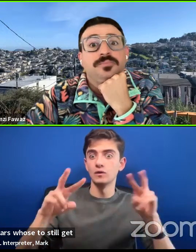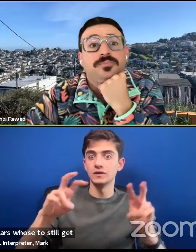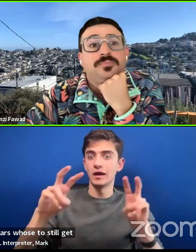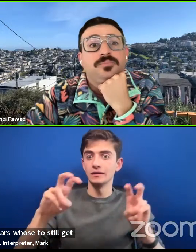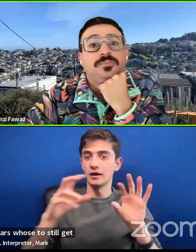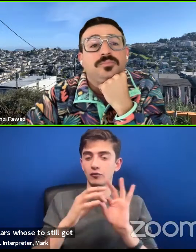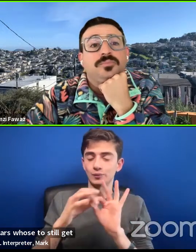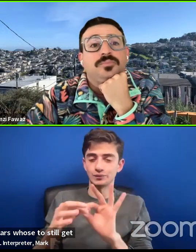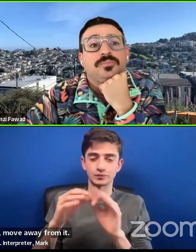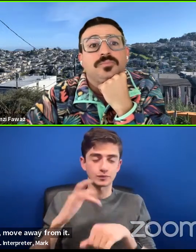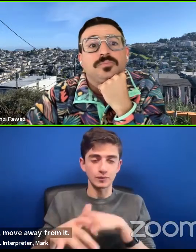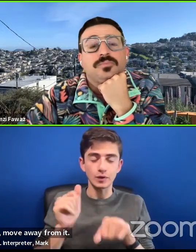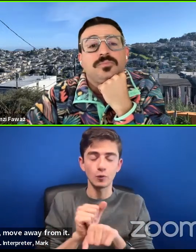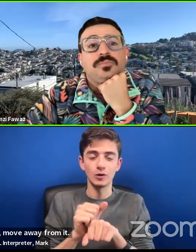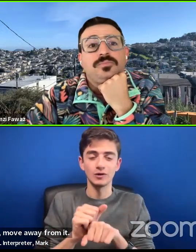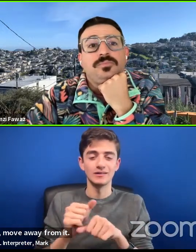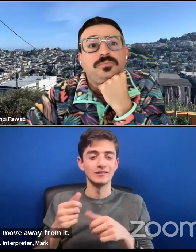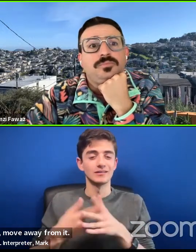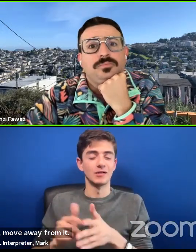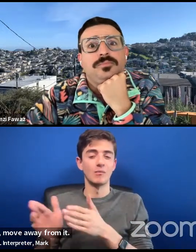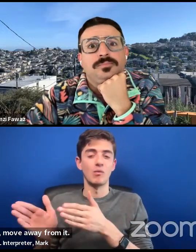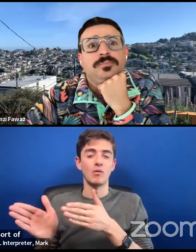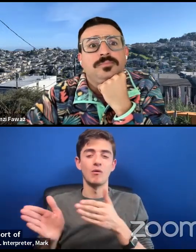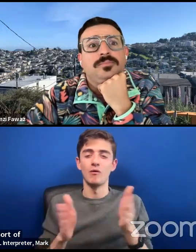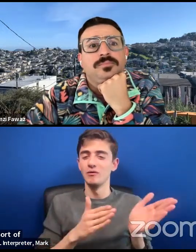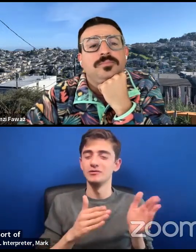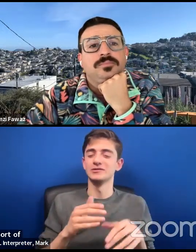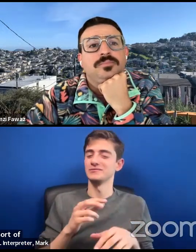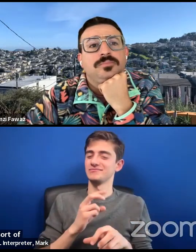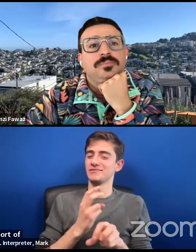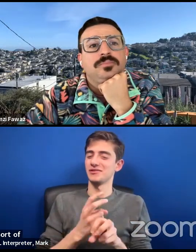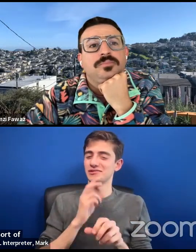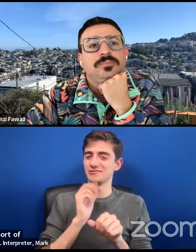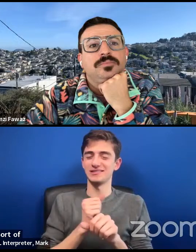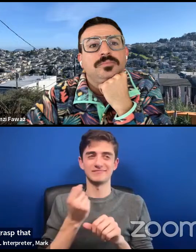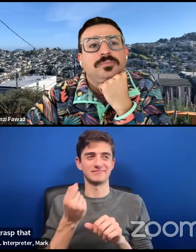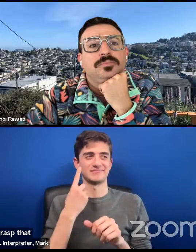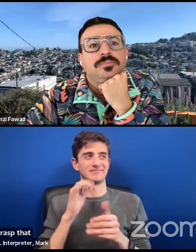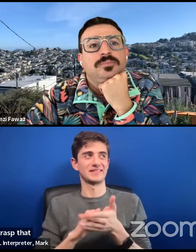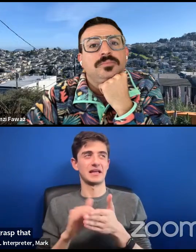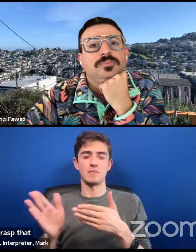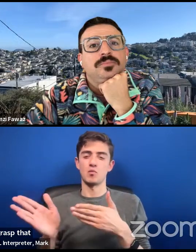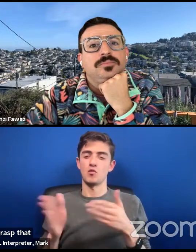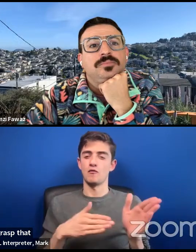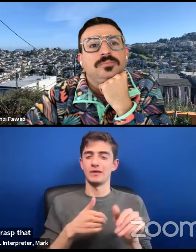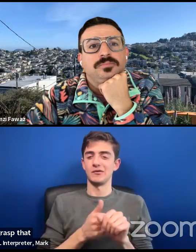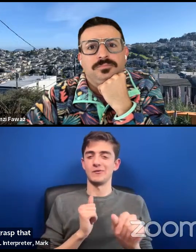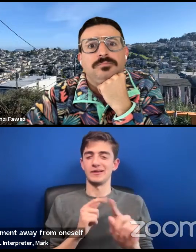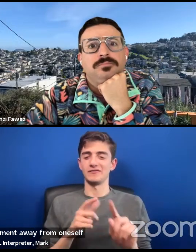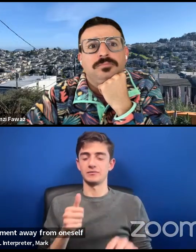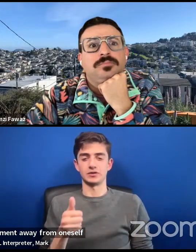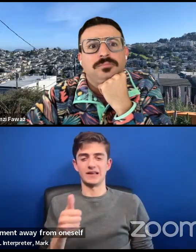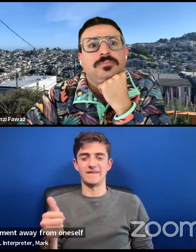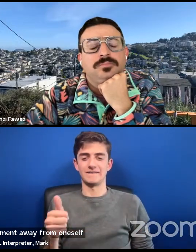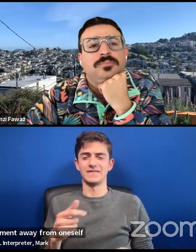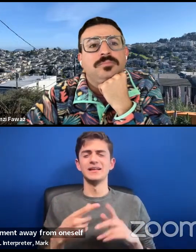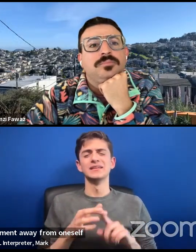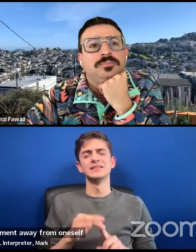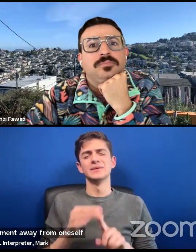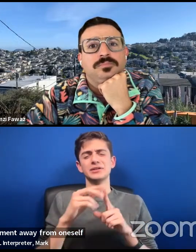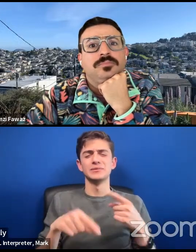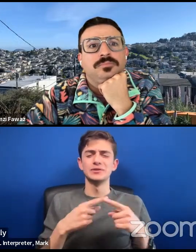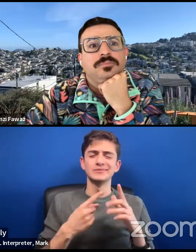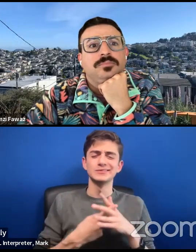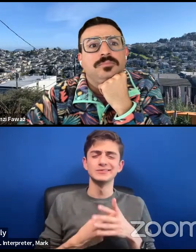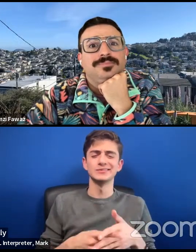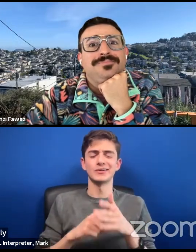yeah, it's difficult to grasp that movement away from oneself, especially as you're coming into the field and sort of just saying